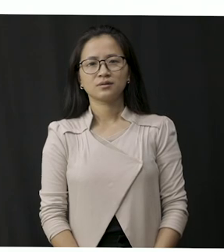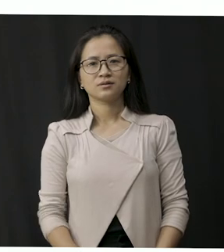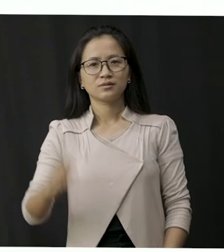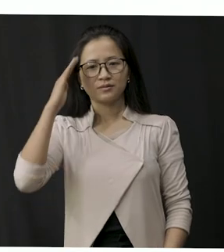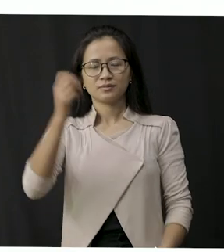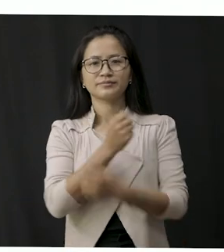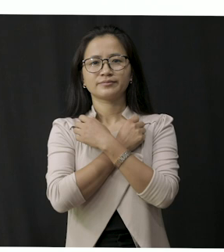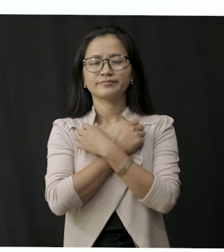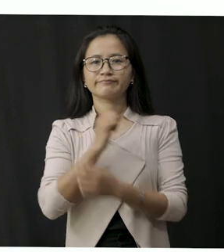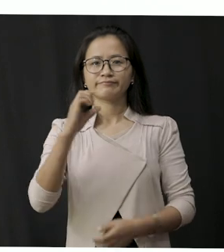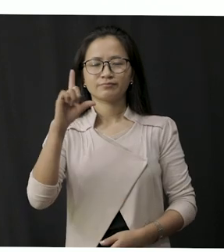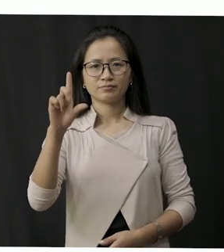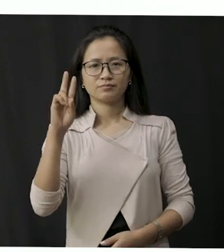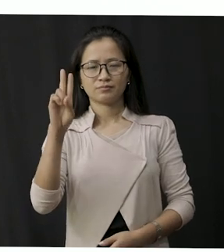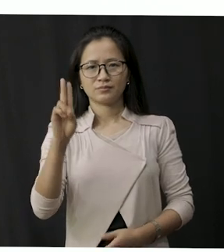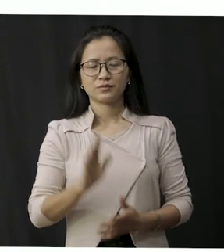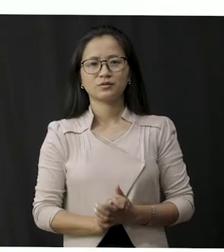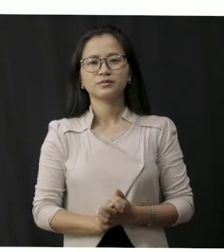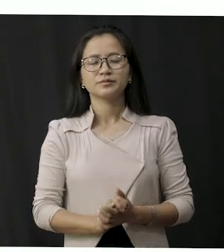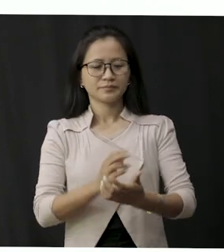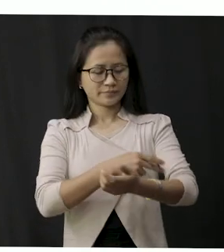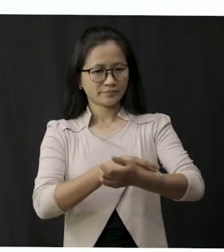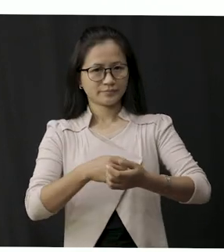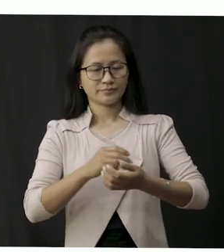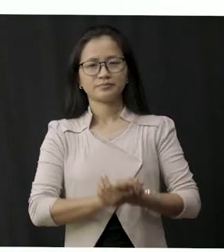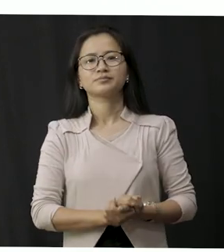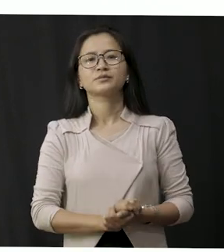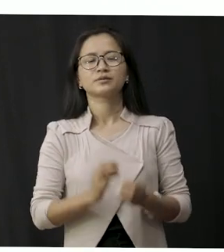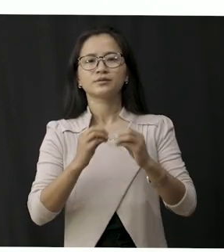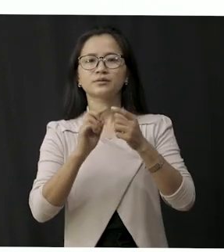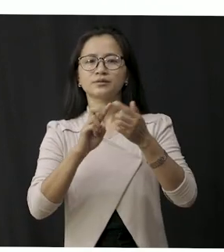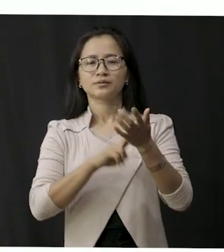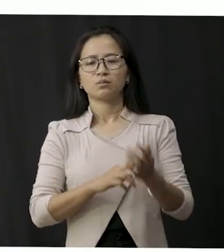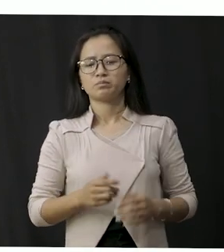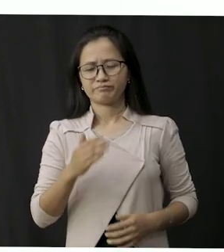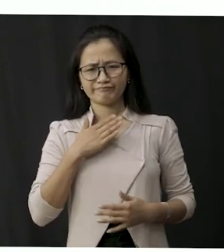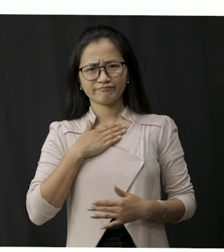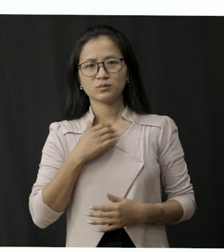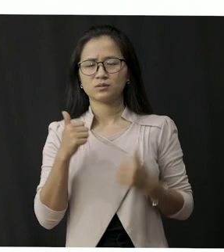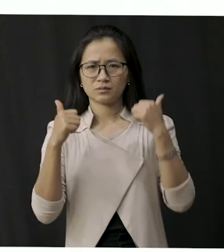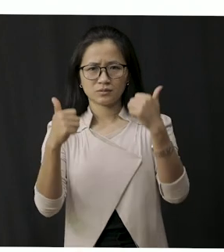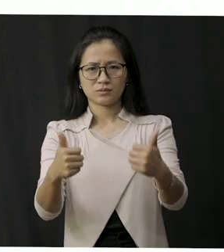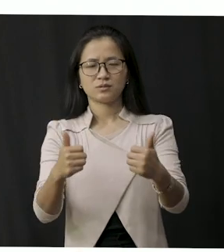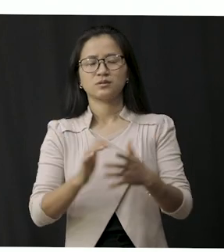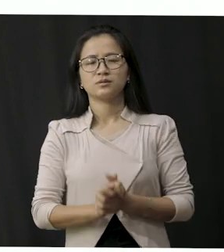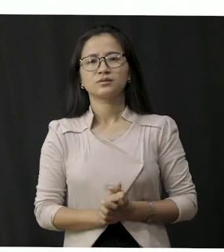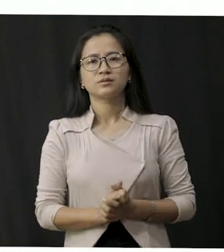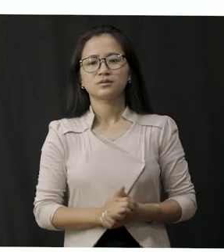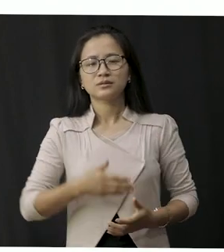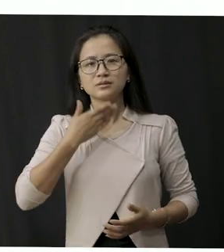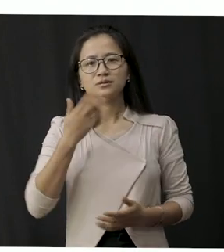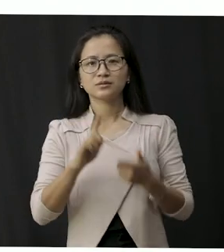Hello, dear class 2 students. My name is Ben and I hope you are all good. So I'll be teaching